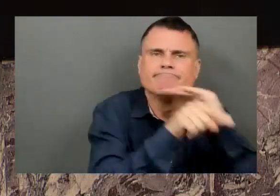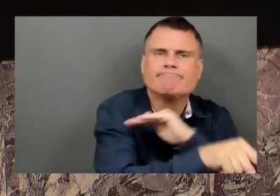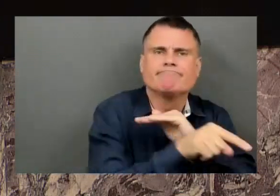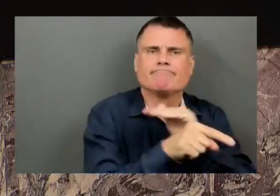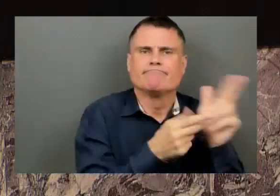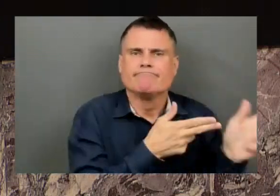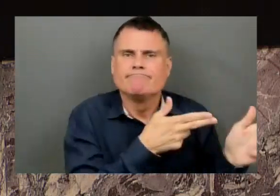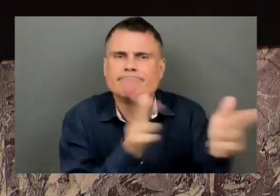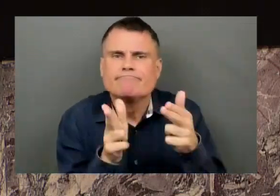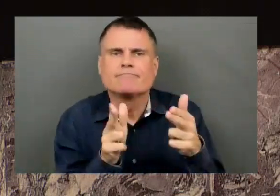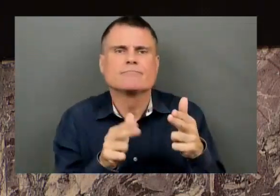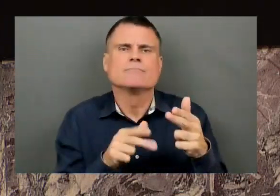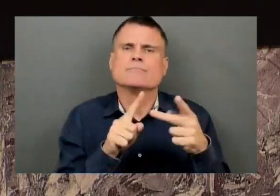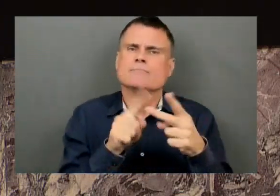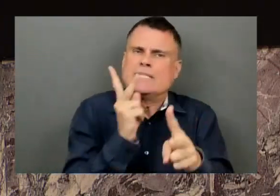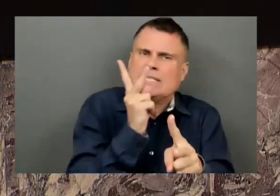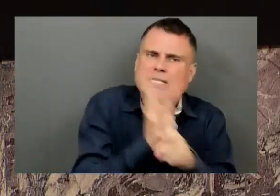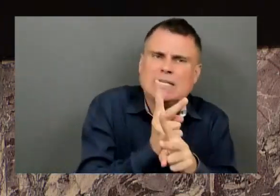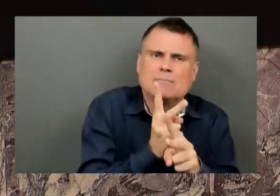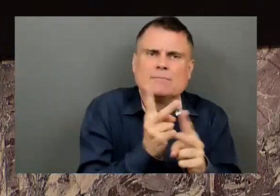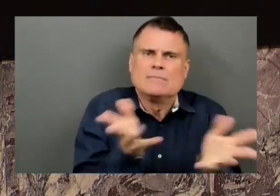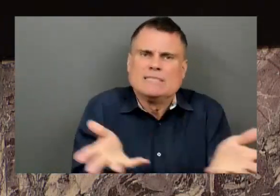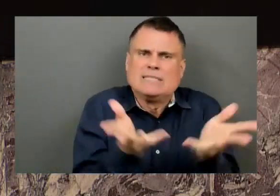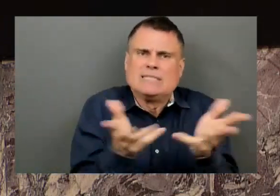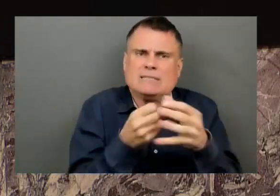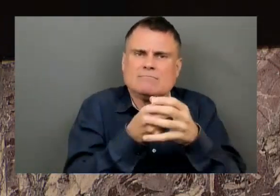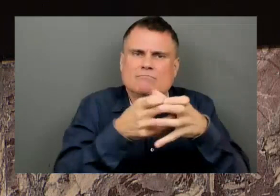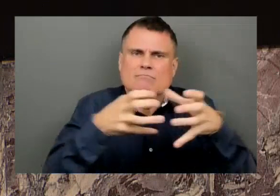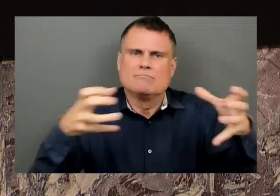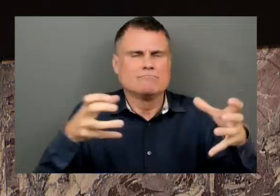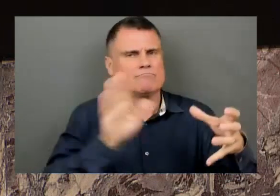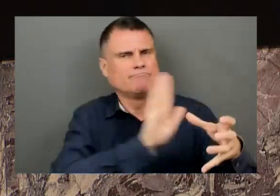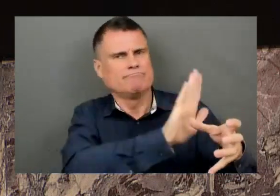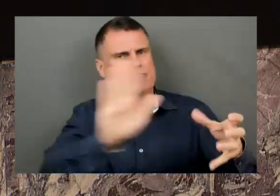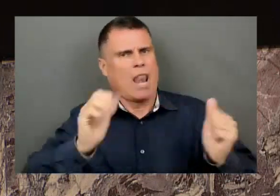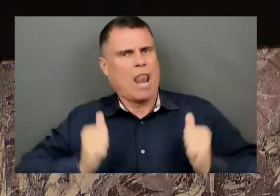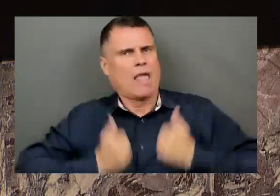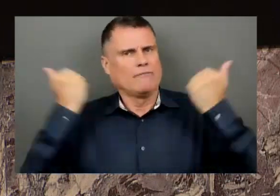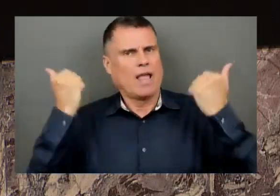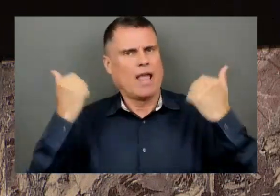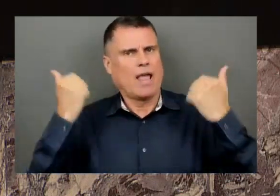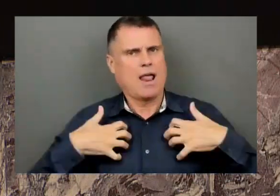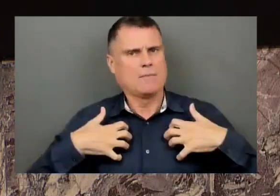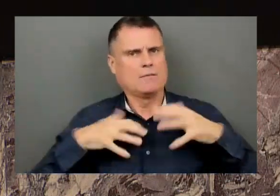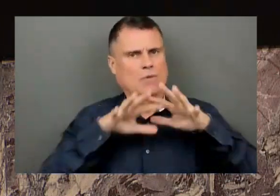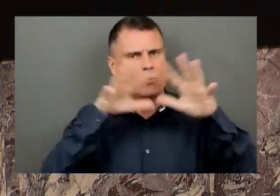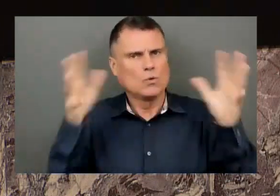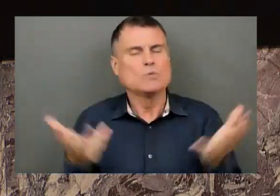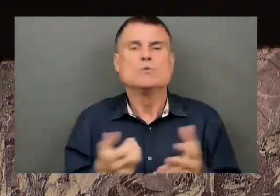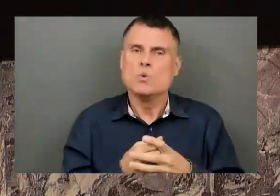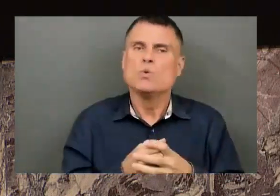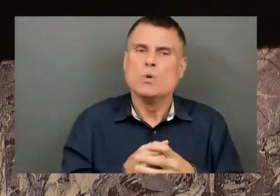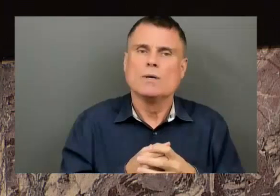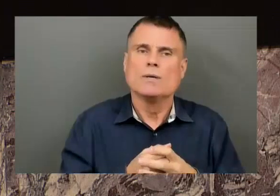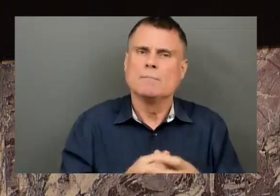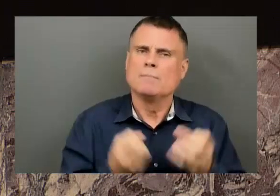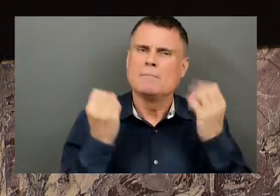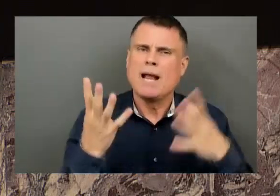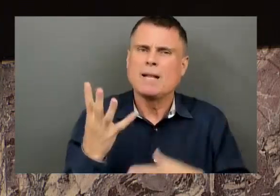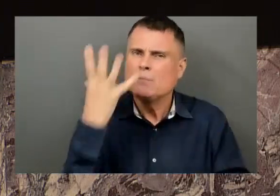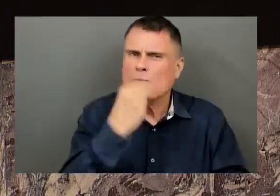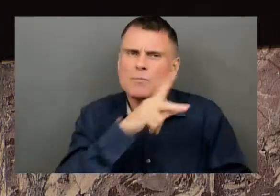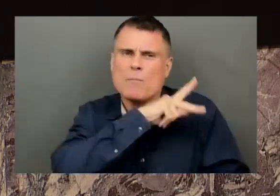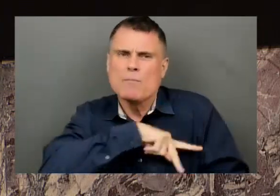is the establishment and management of protected areas. B.C. boasts an extensive network of parks, marine protected areas, ecological